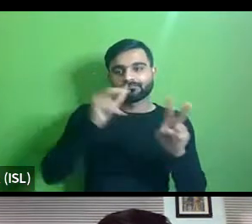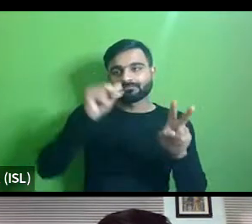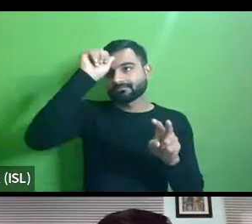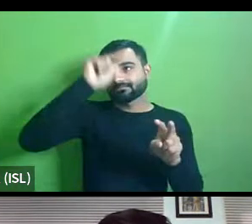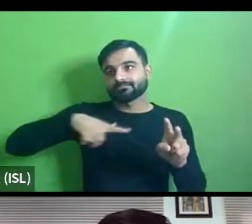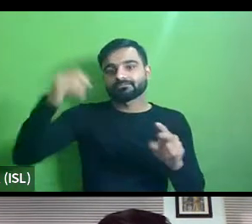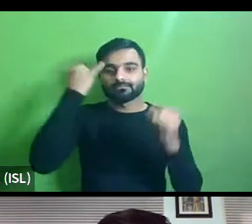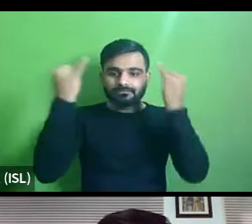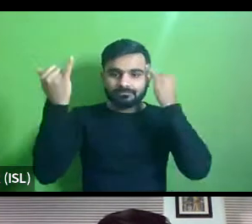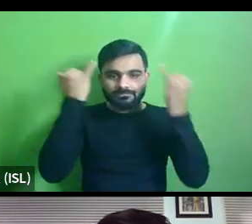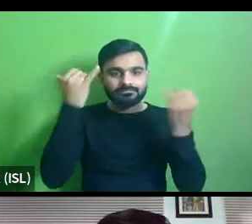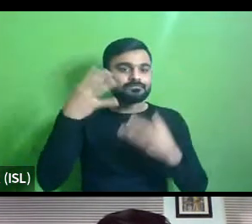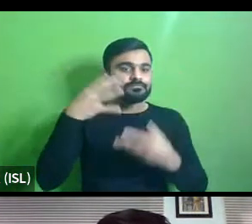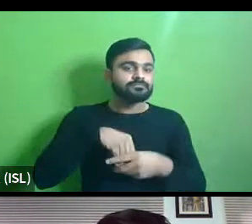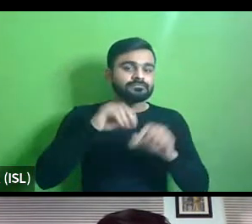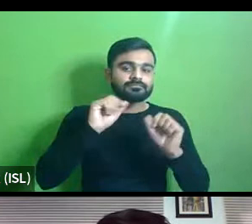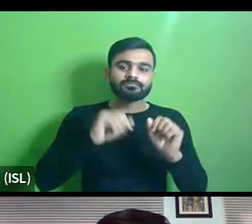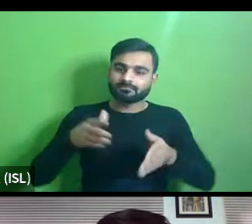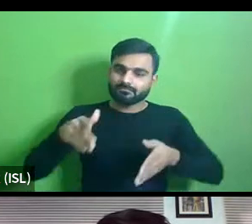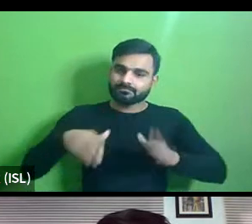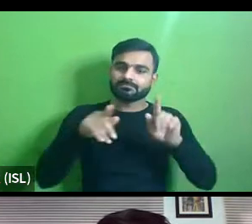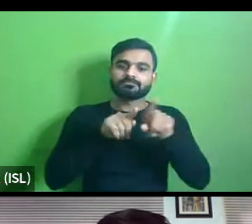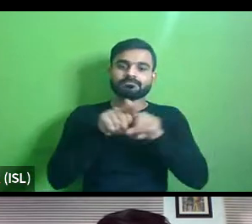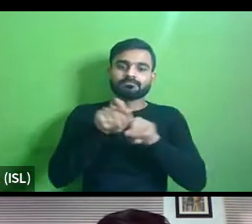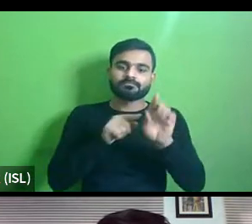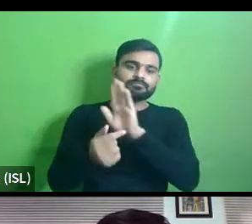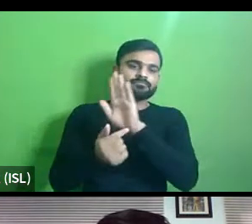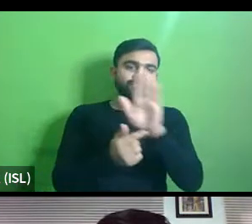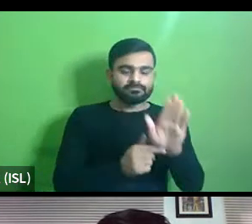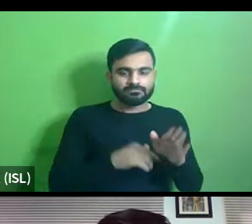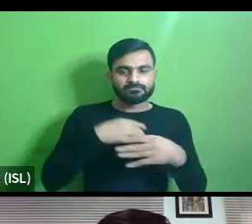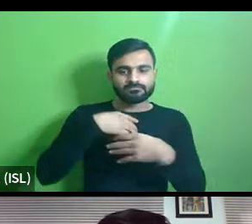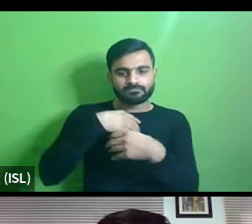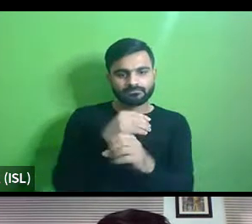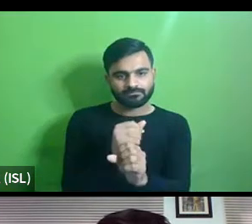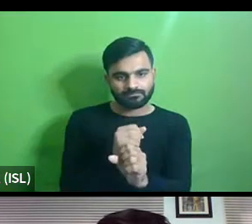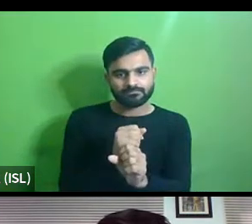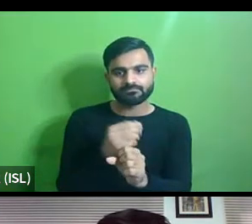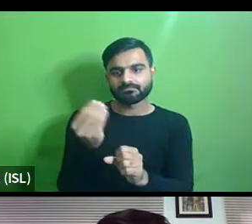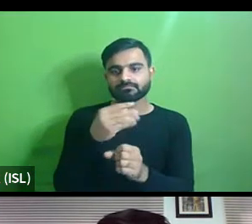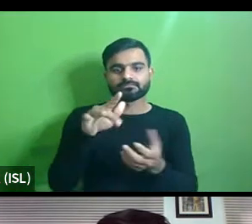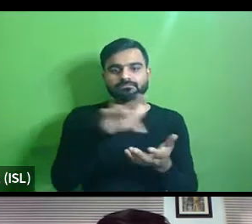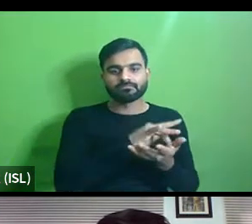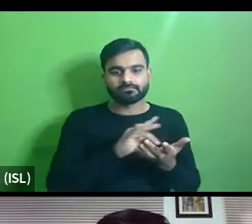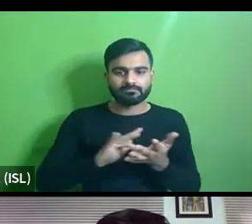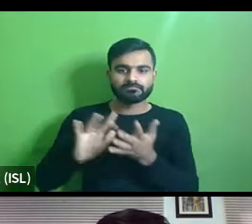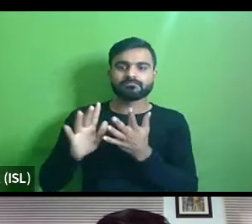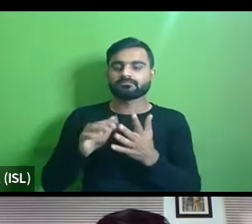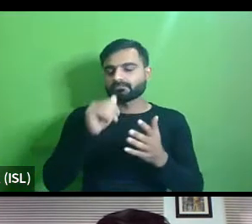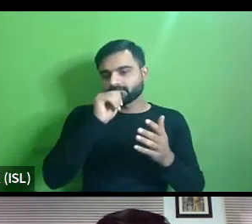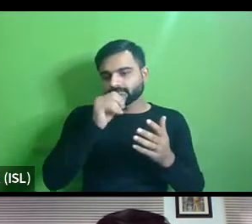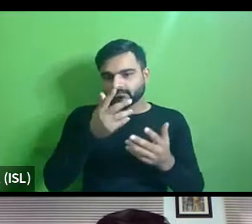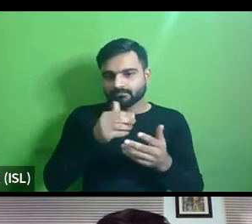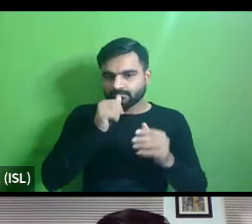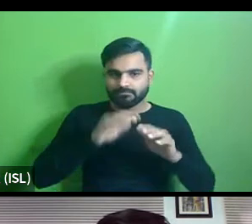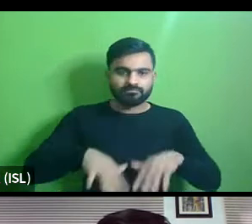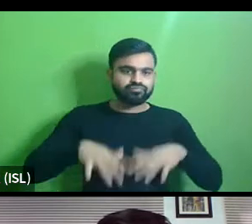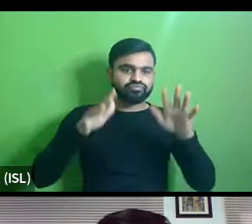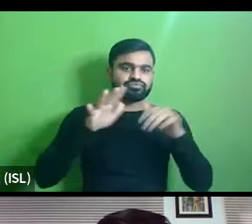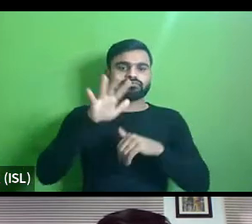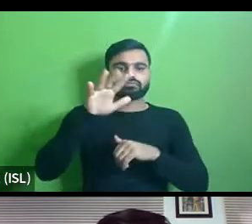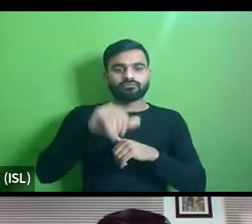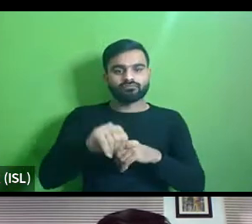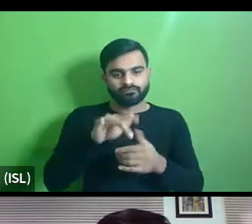there are some uh street examples inclusive streets uh some parks some waterfronts that have been made accessible